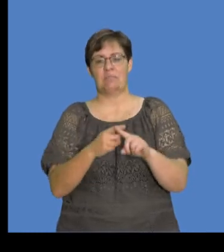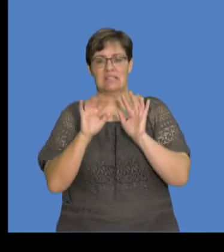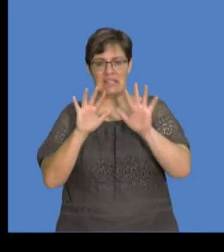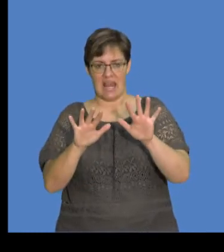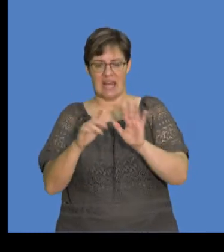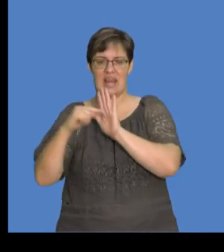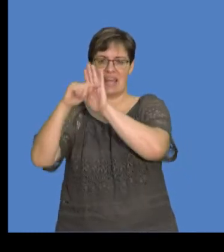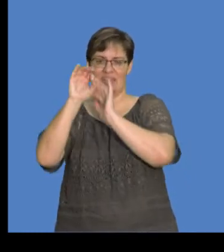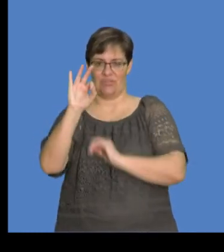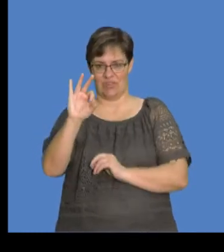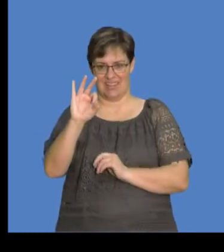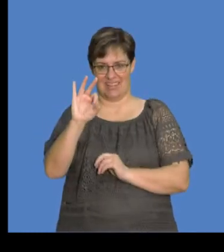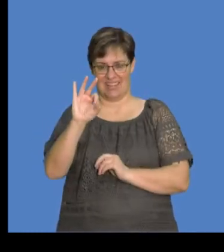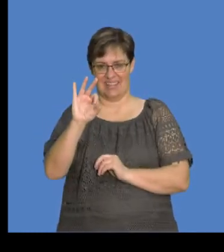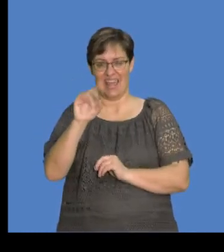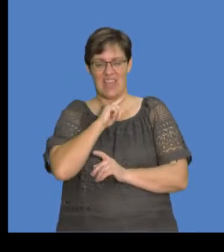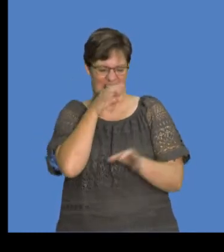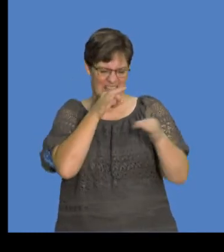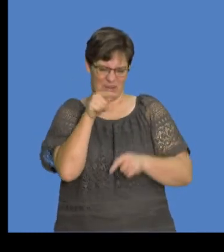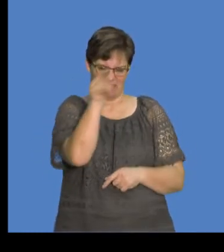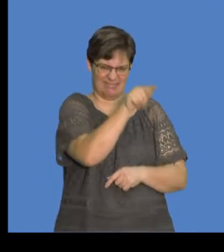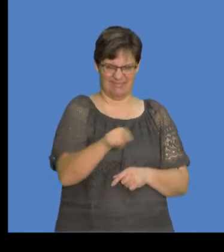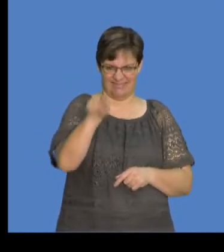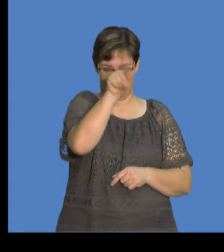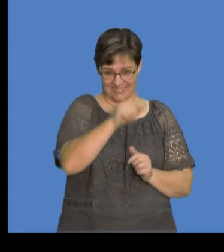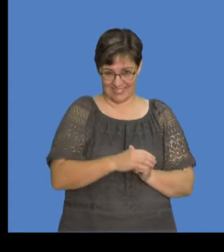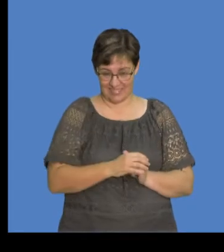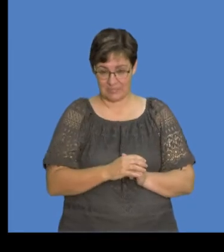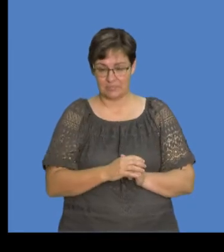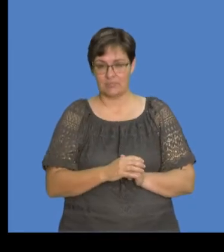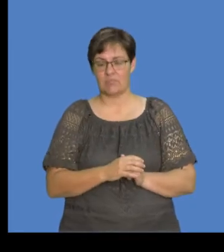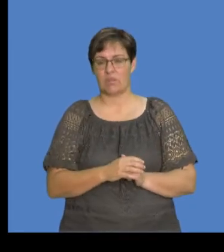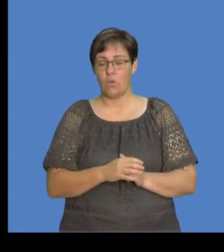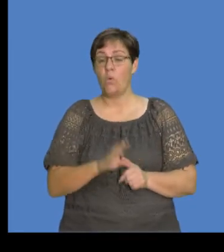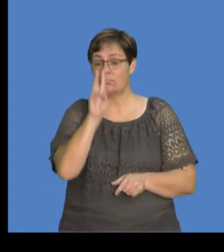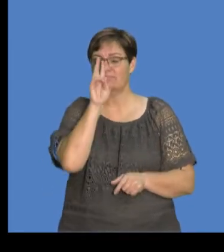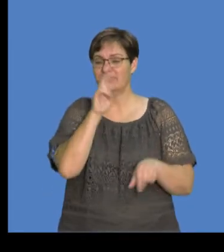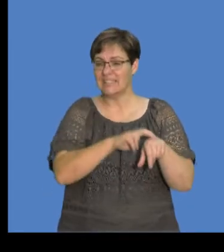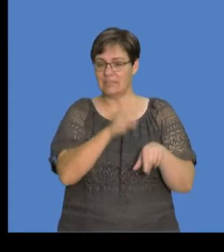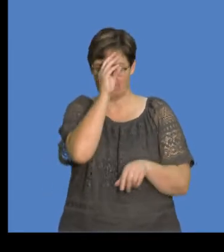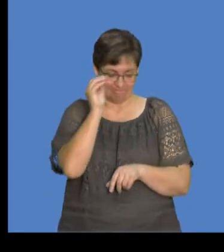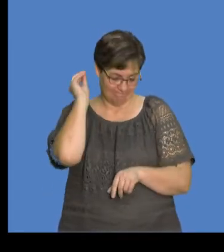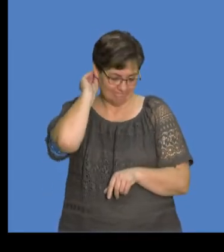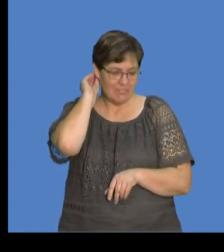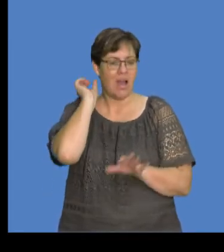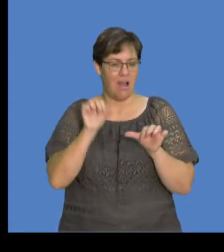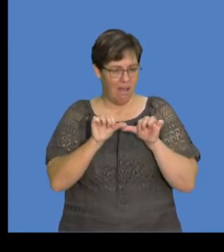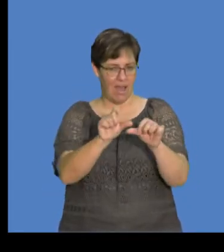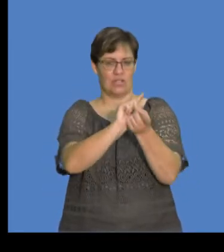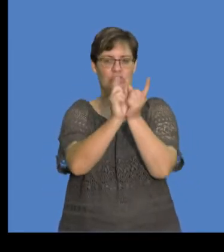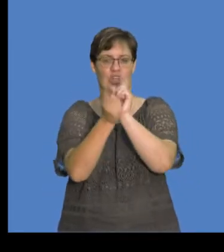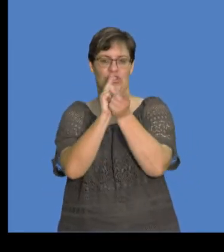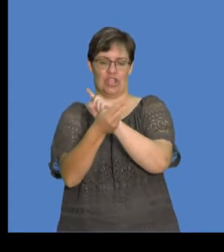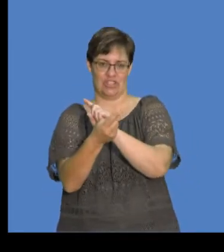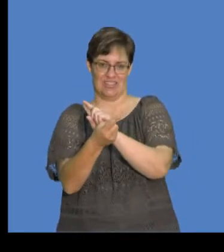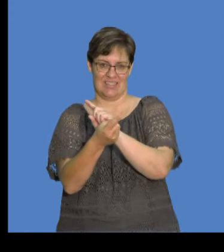as multiplying by 10 exponent negative 3, which explains that part of our conversion. So we need to carry